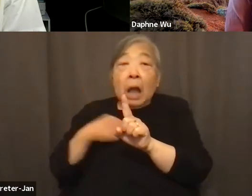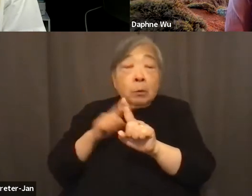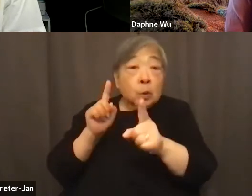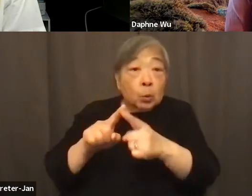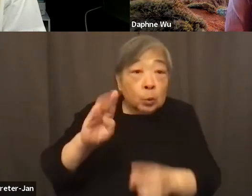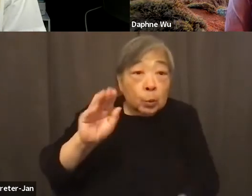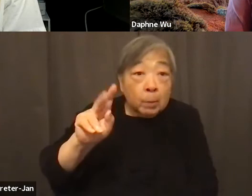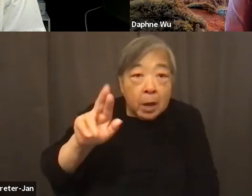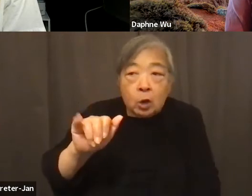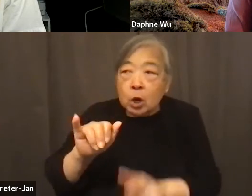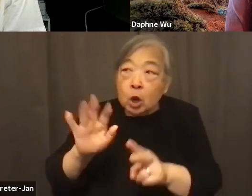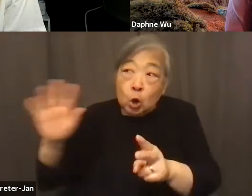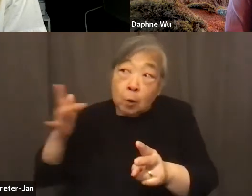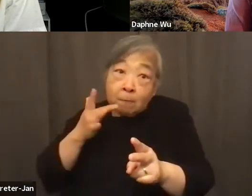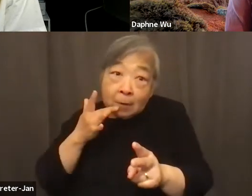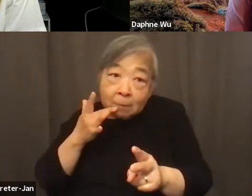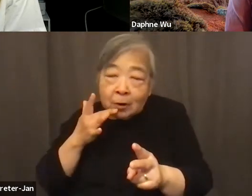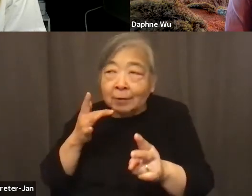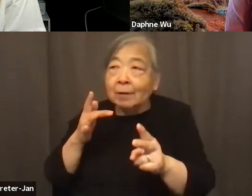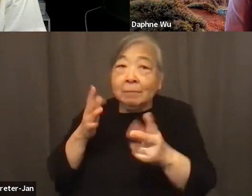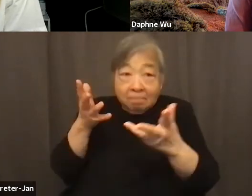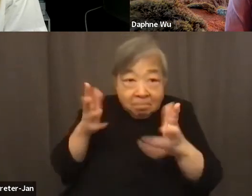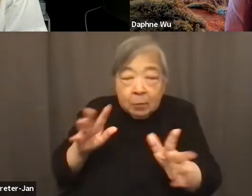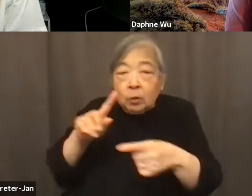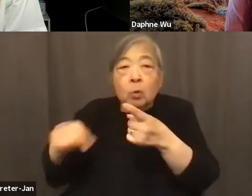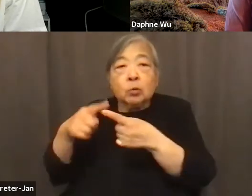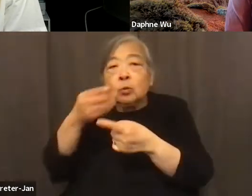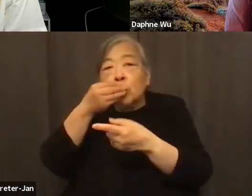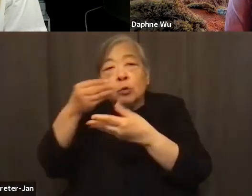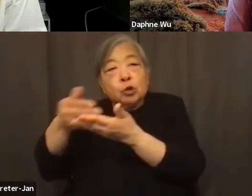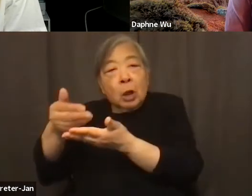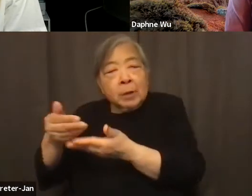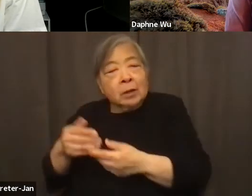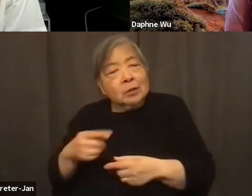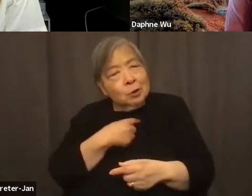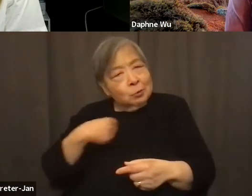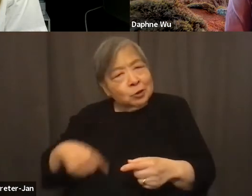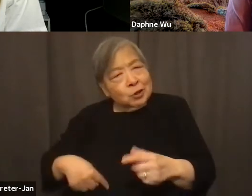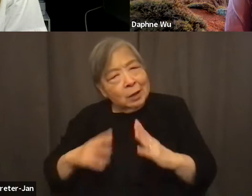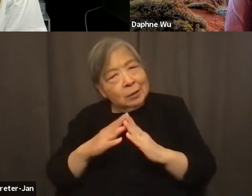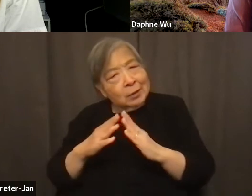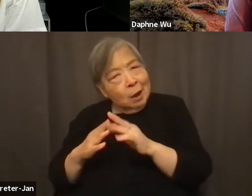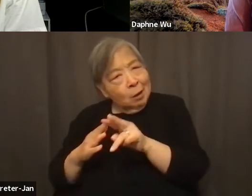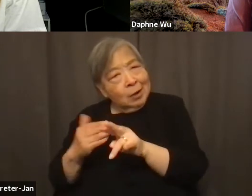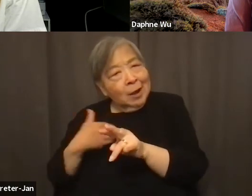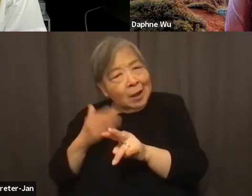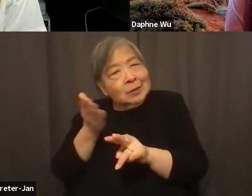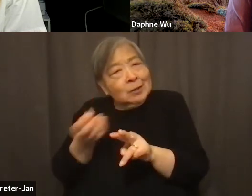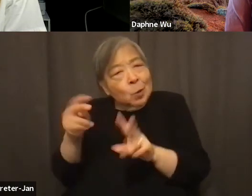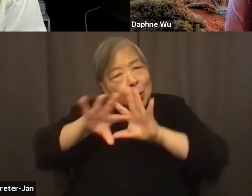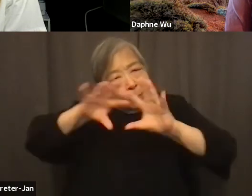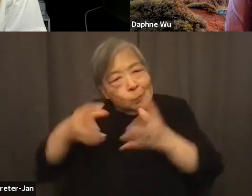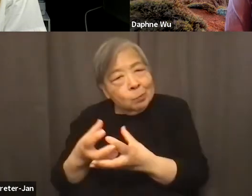pick up her favorite goods. And then after go grocery shopping, like Chinatown was a place that it has its own ecosystem.